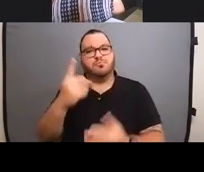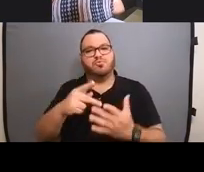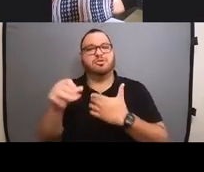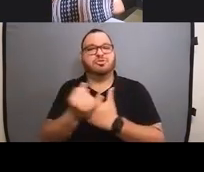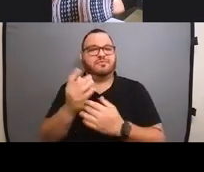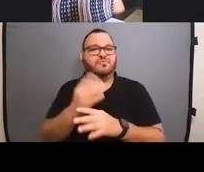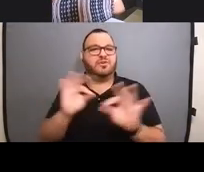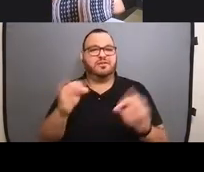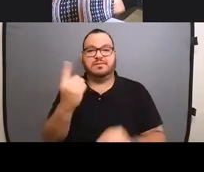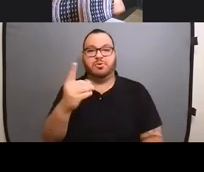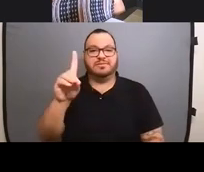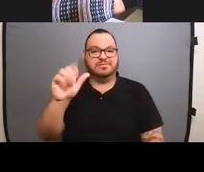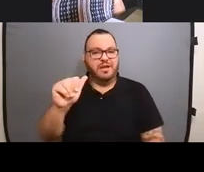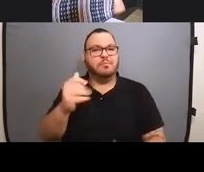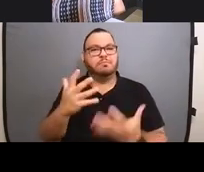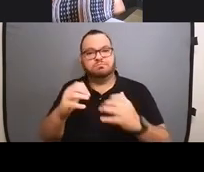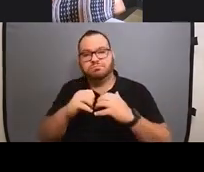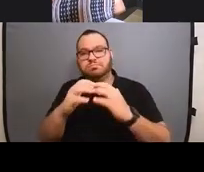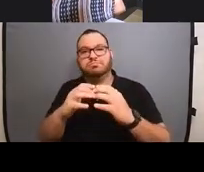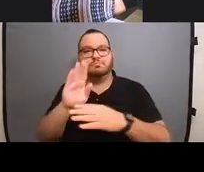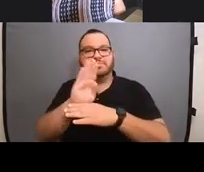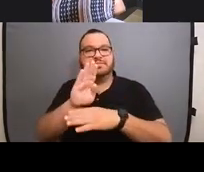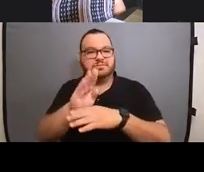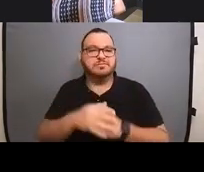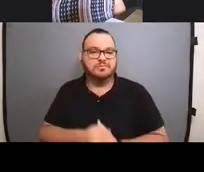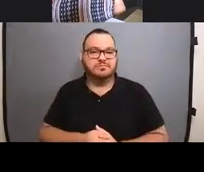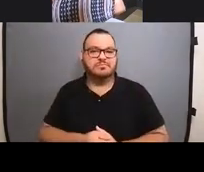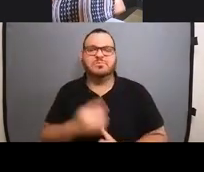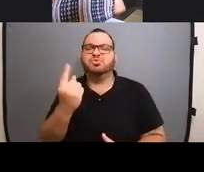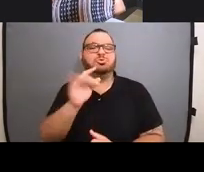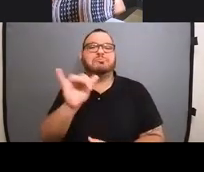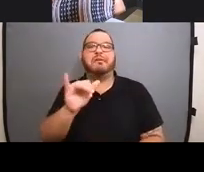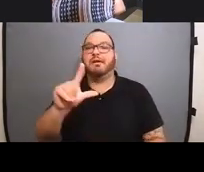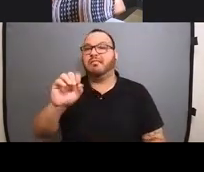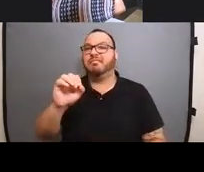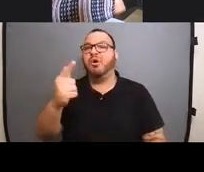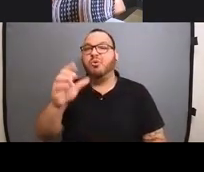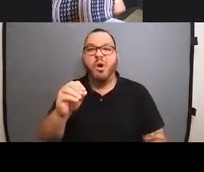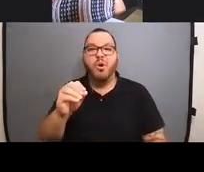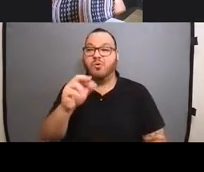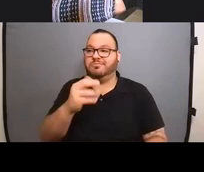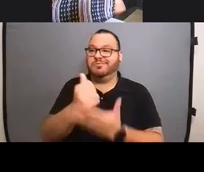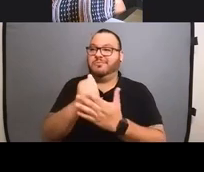and wanting to start a business, just like a logo and stuff, helping them get started.